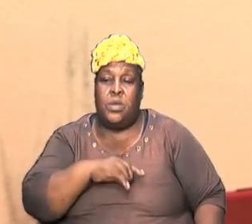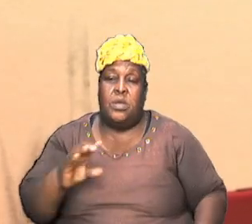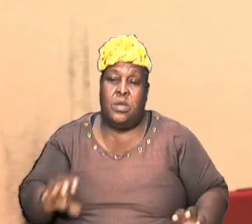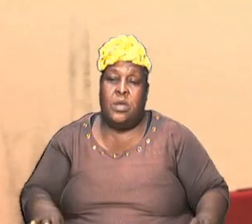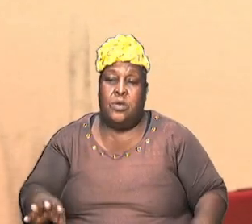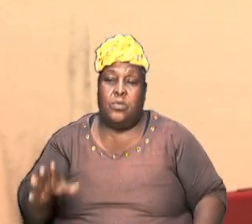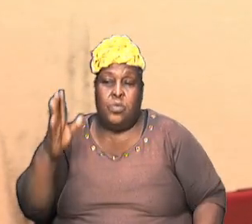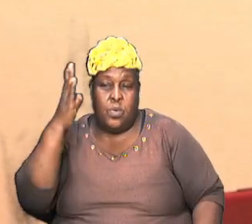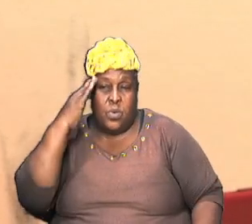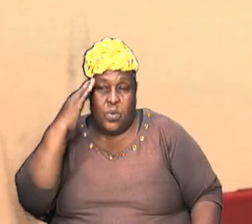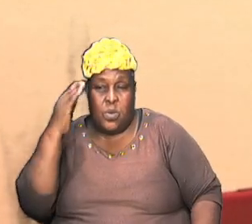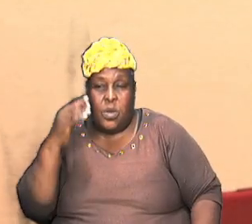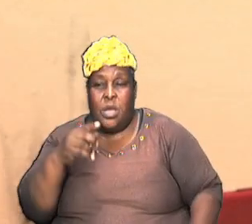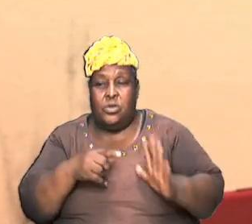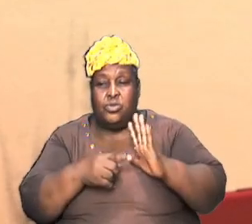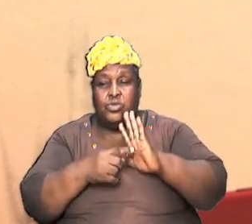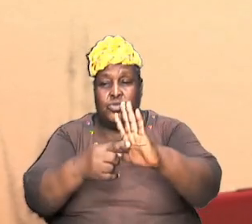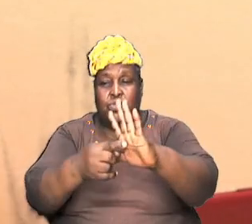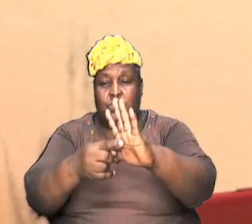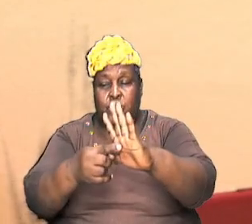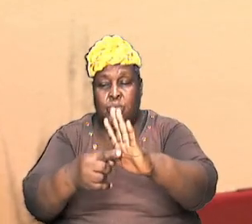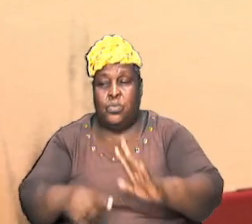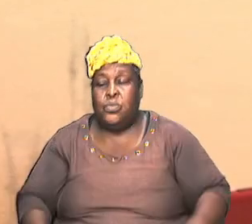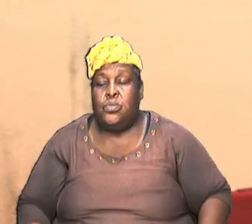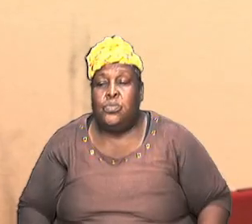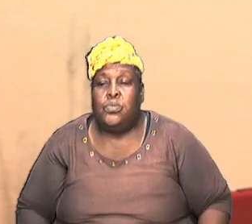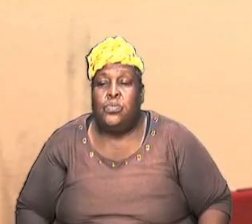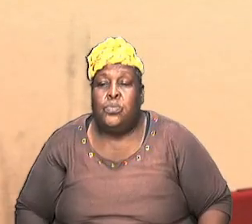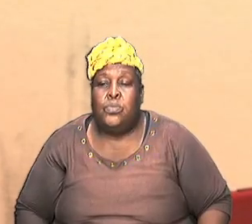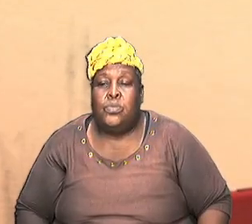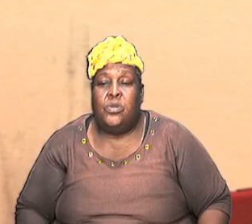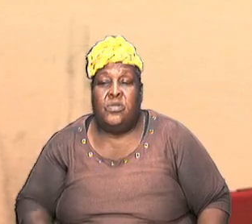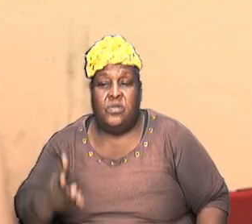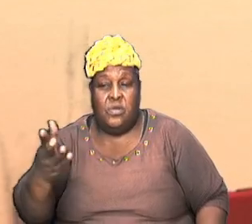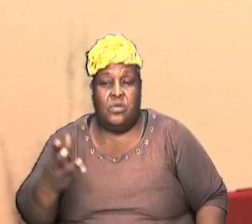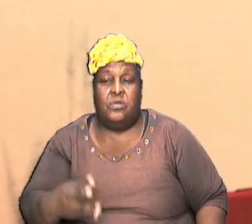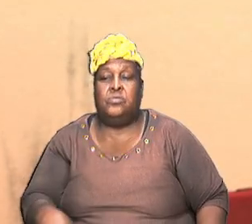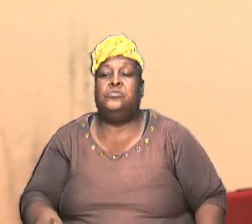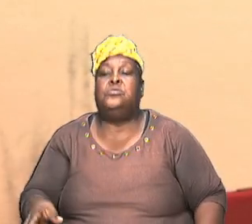we can show that these objectives